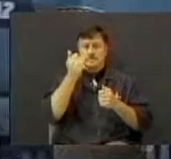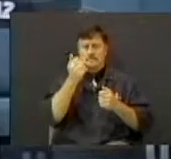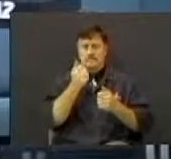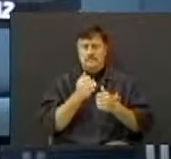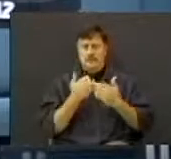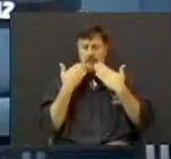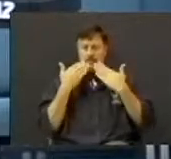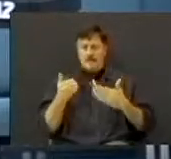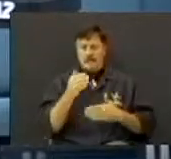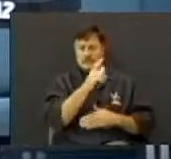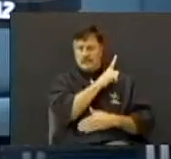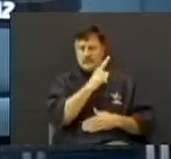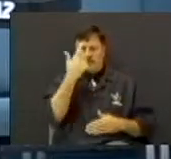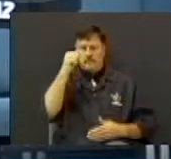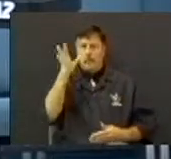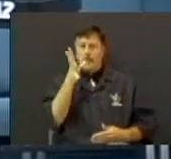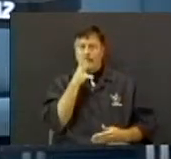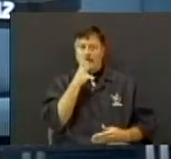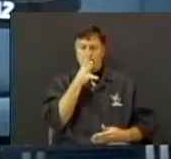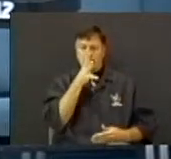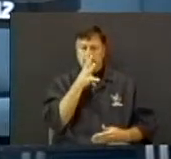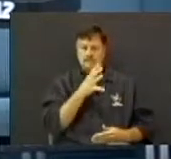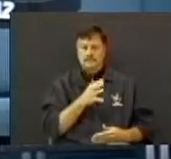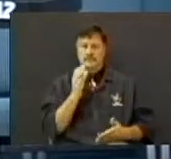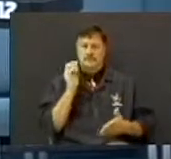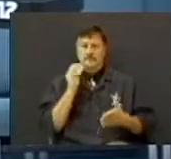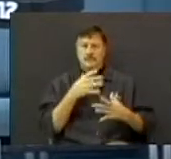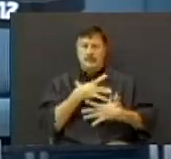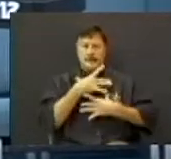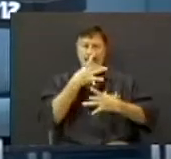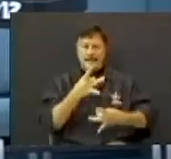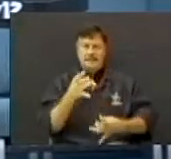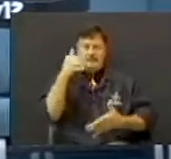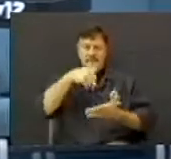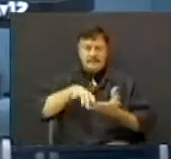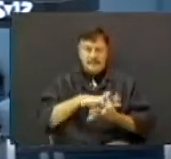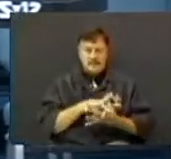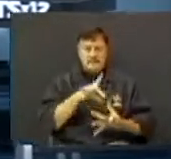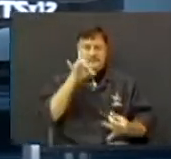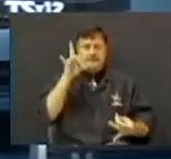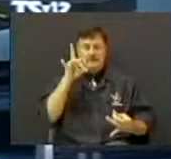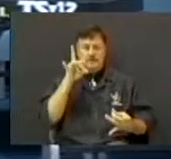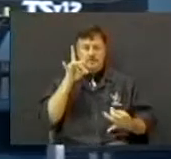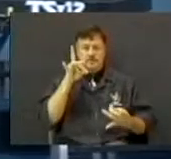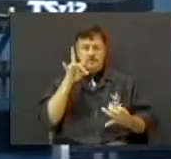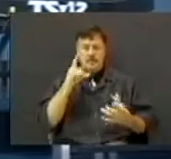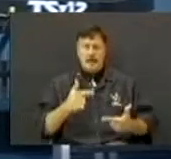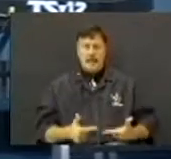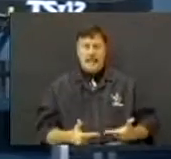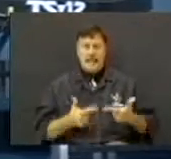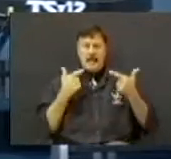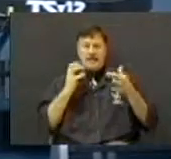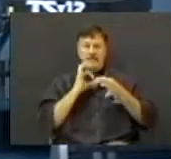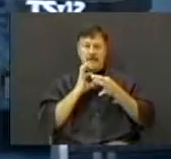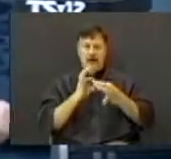Thank God for mothers that are interested in the spiritual well-being of their children.